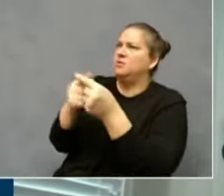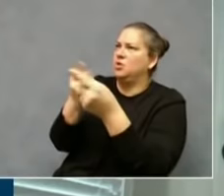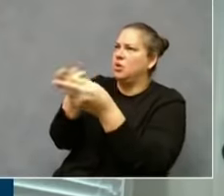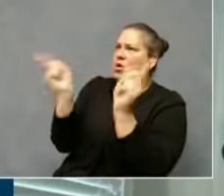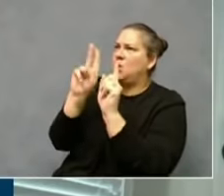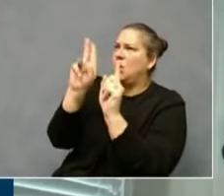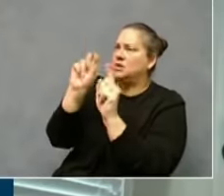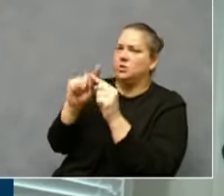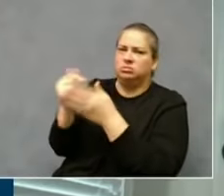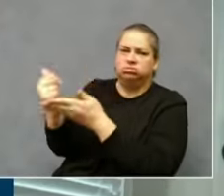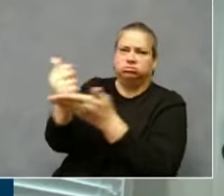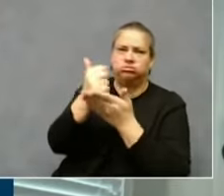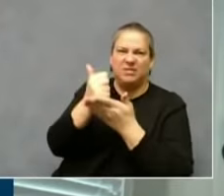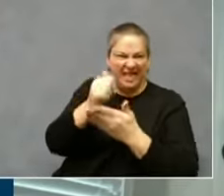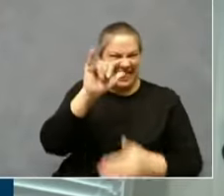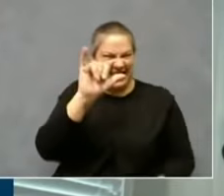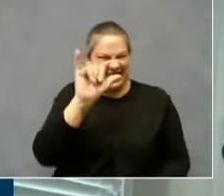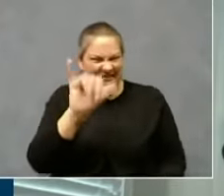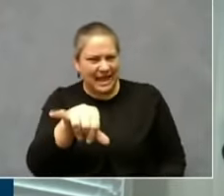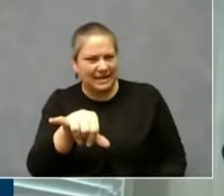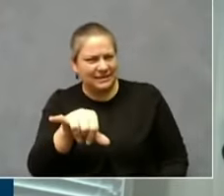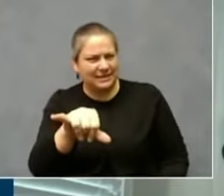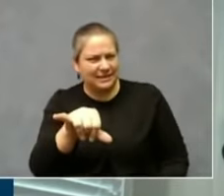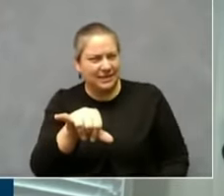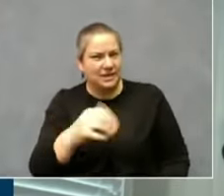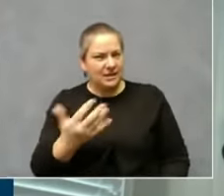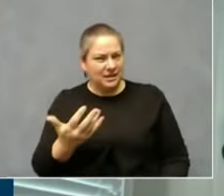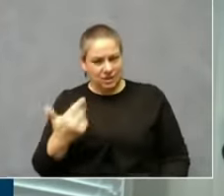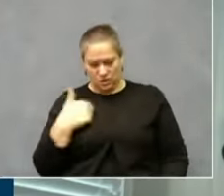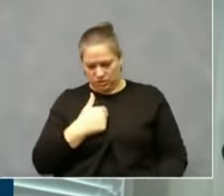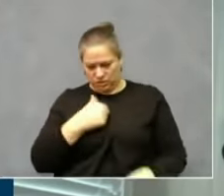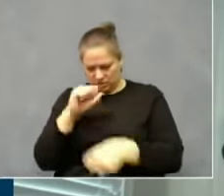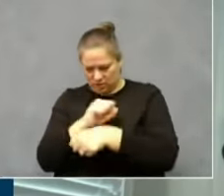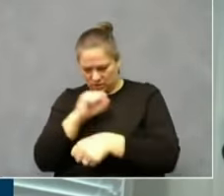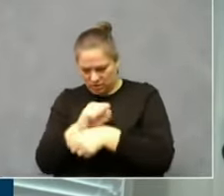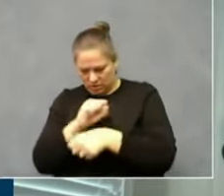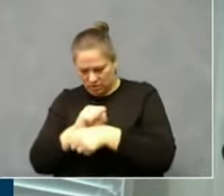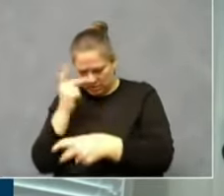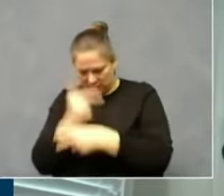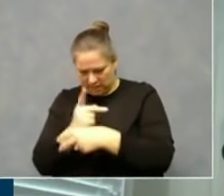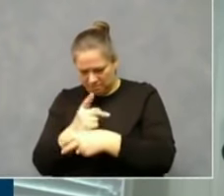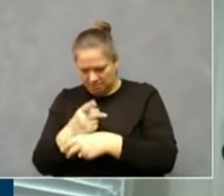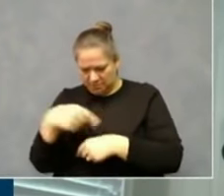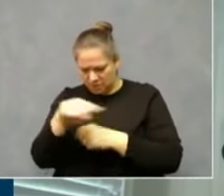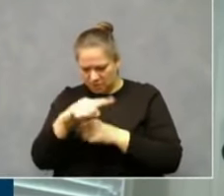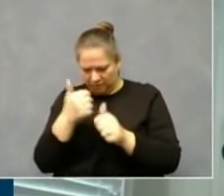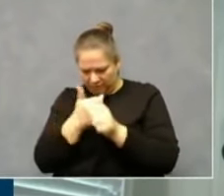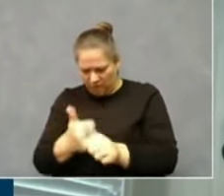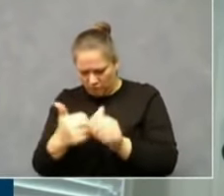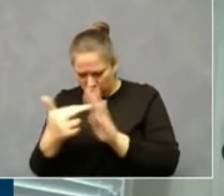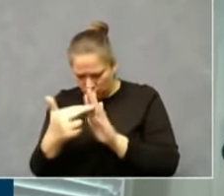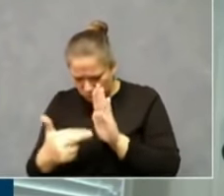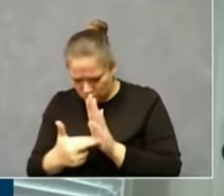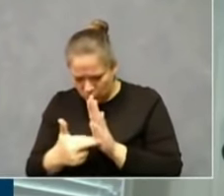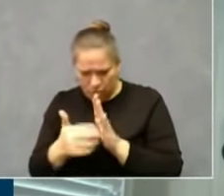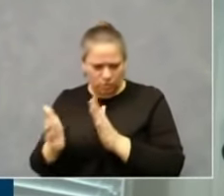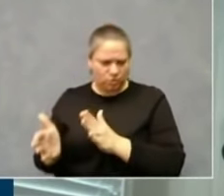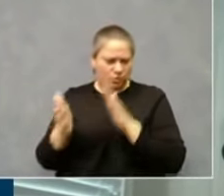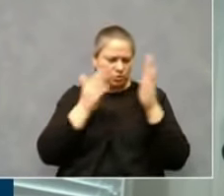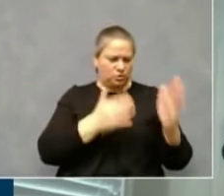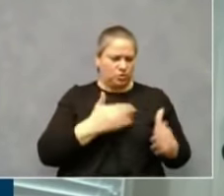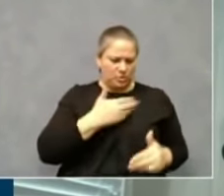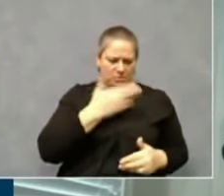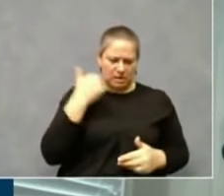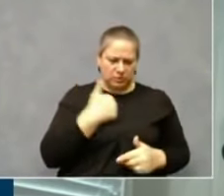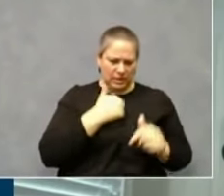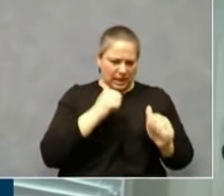can to keep people safe. We're trying to enforce these as best we're able to. But ultimately, that last